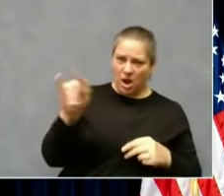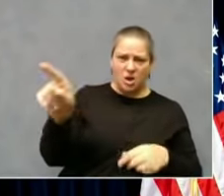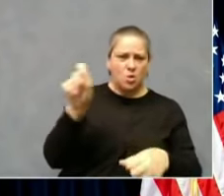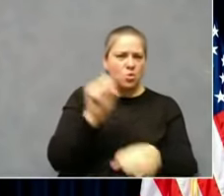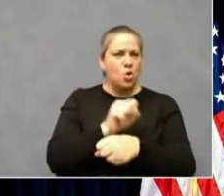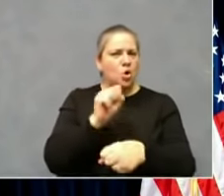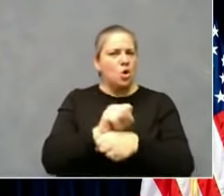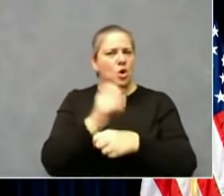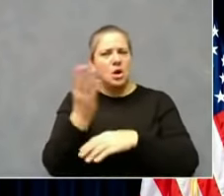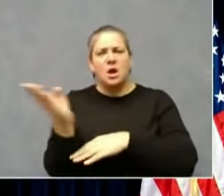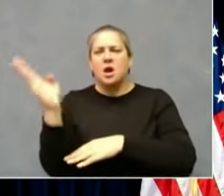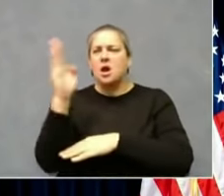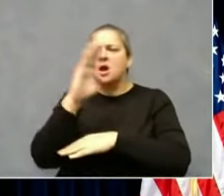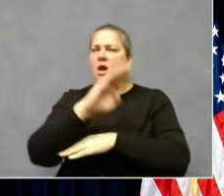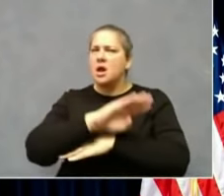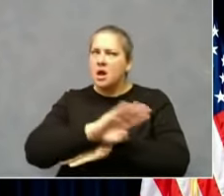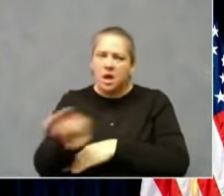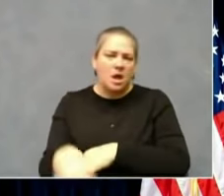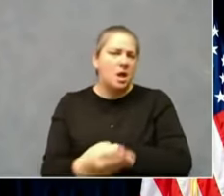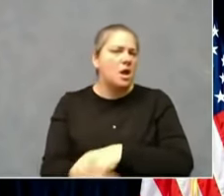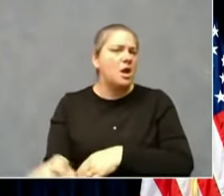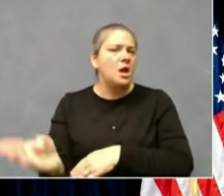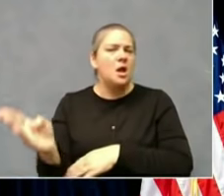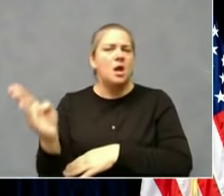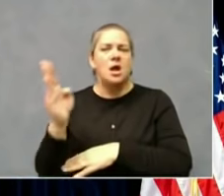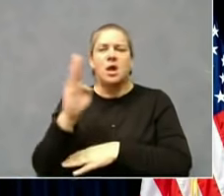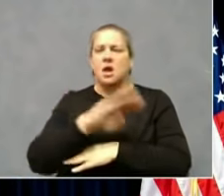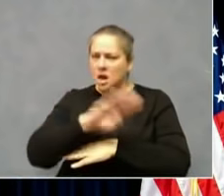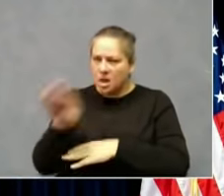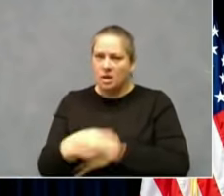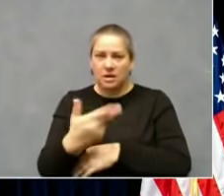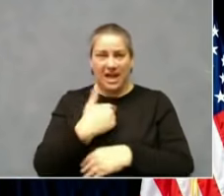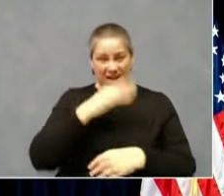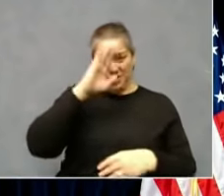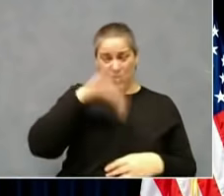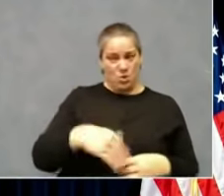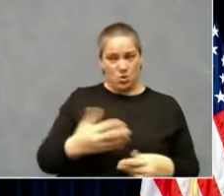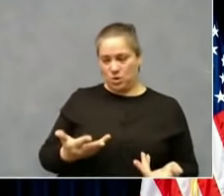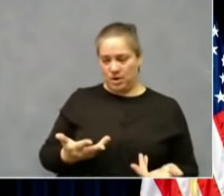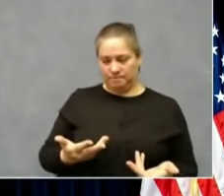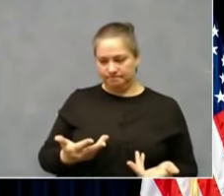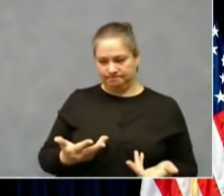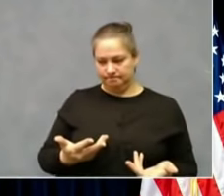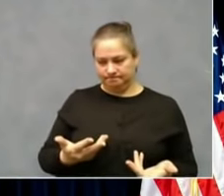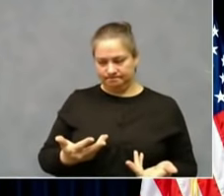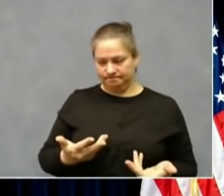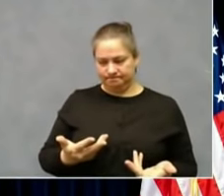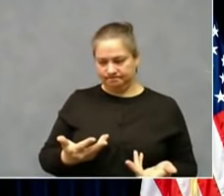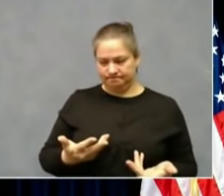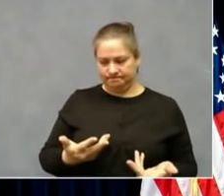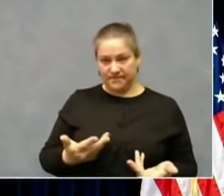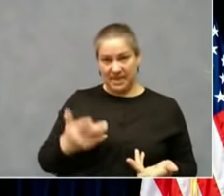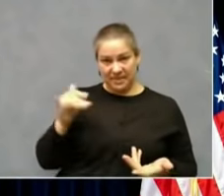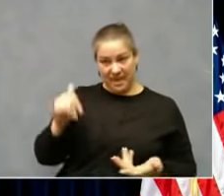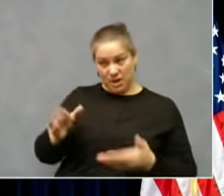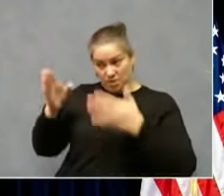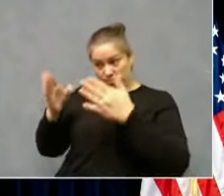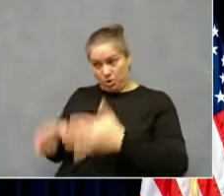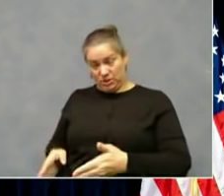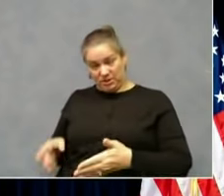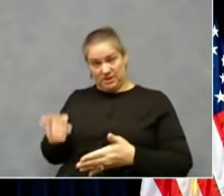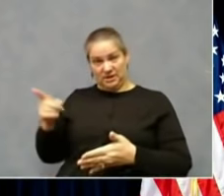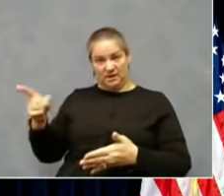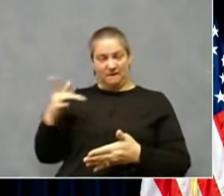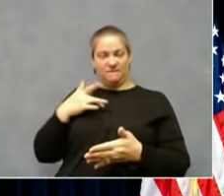out. And I know it's not going to bring, um, it's not going to help that individual rest any easier.